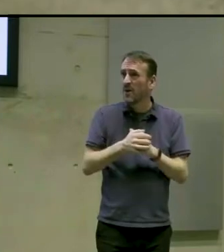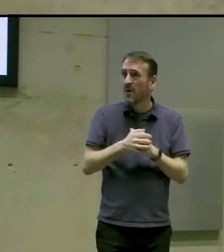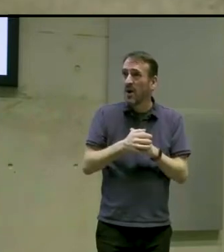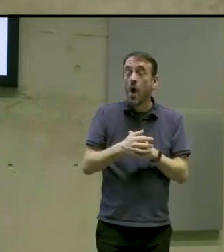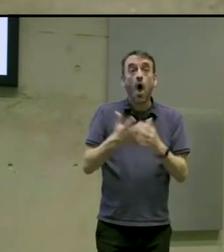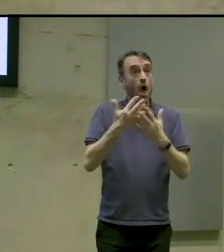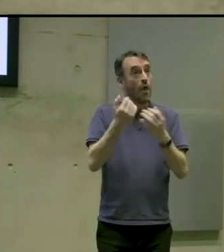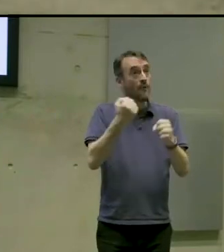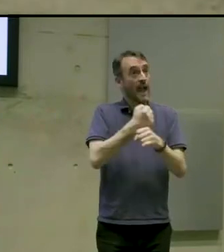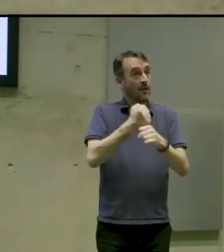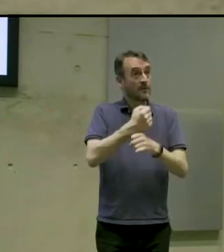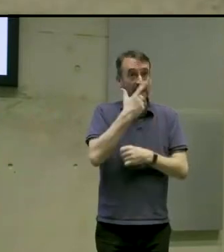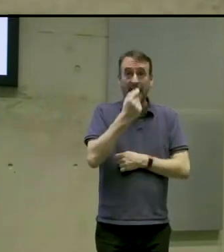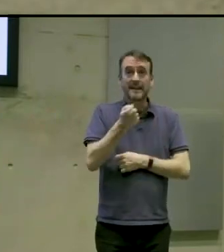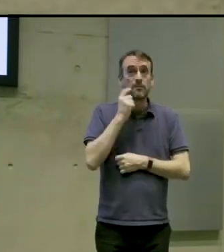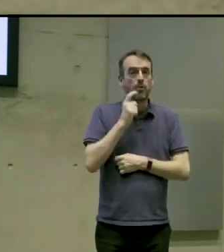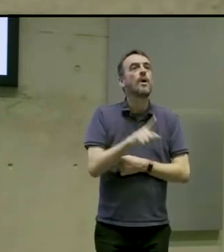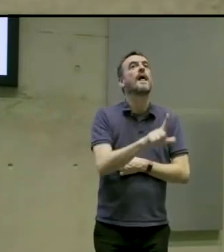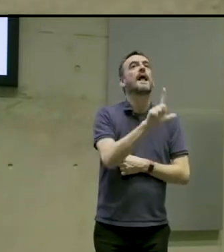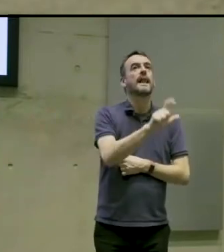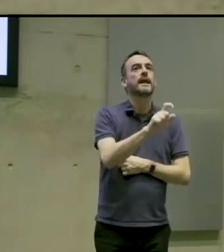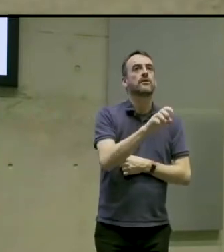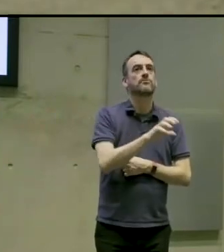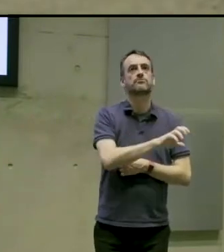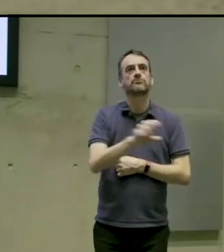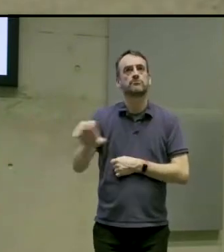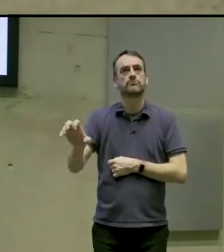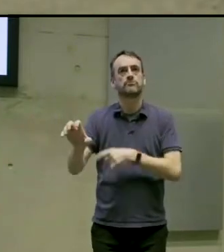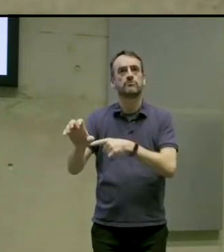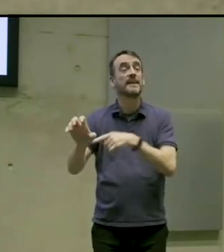you drag and use the item.